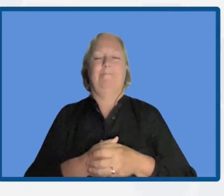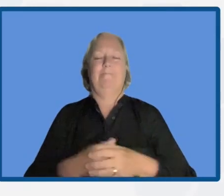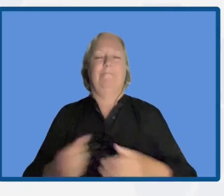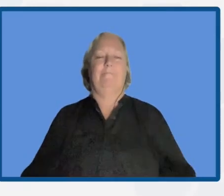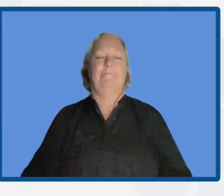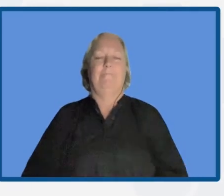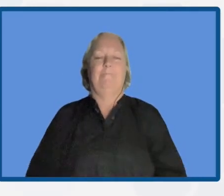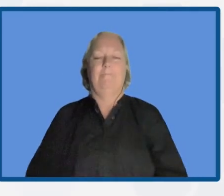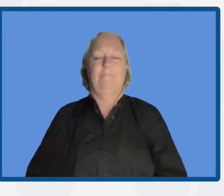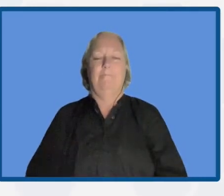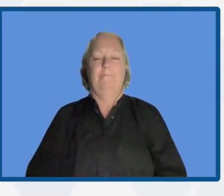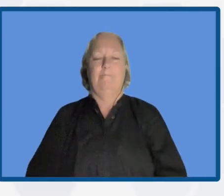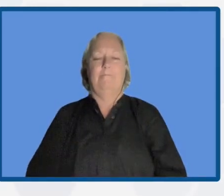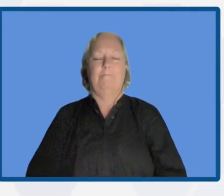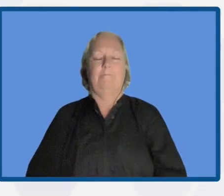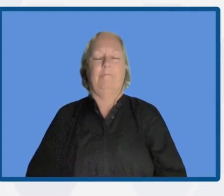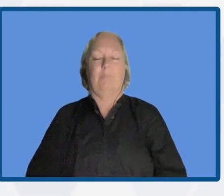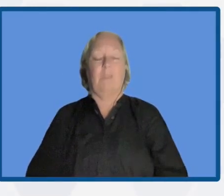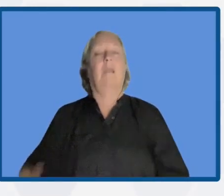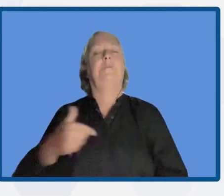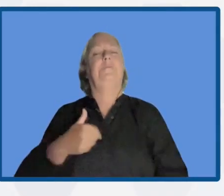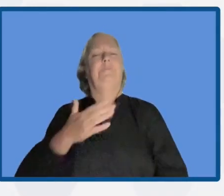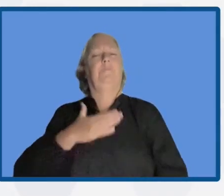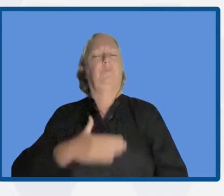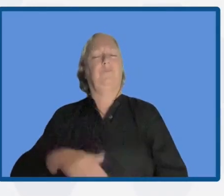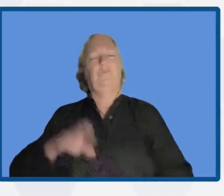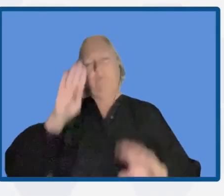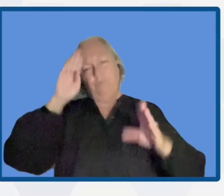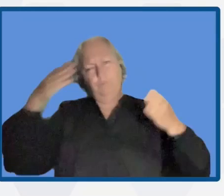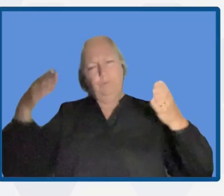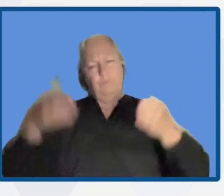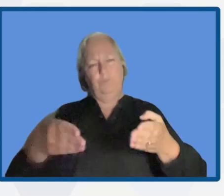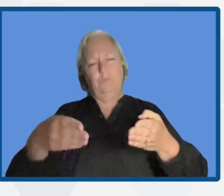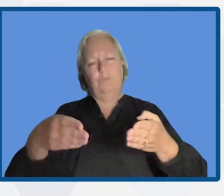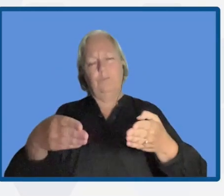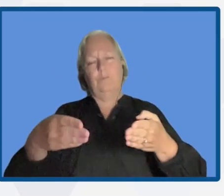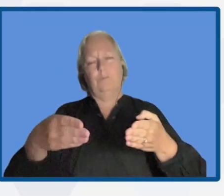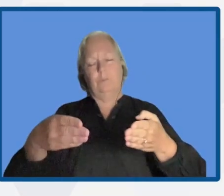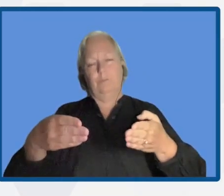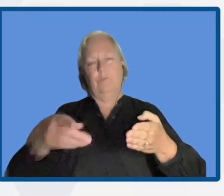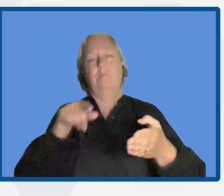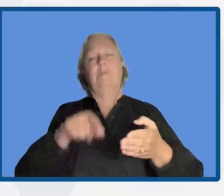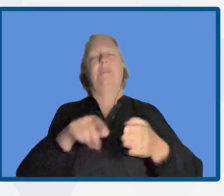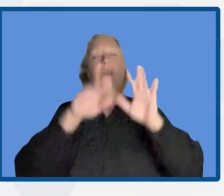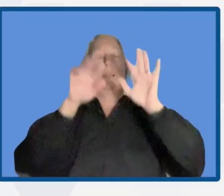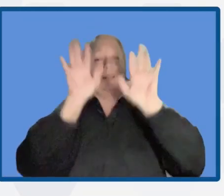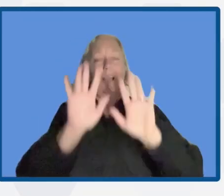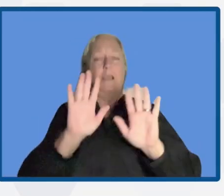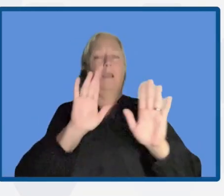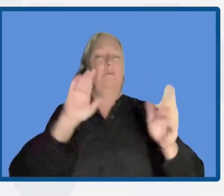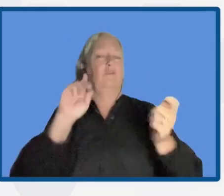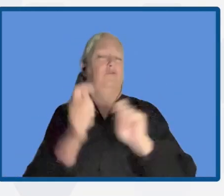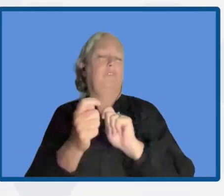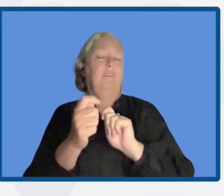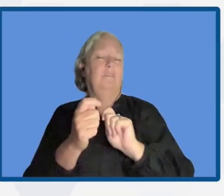I'm going to focus on climate change risks